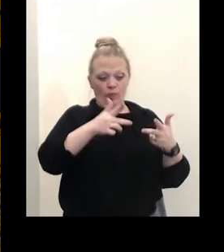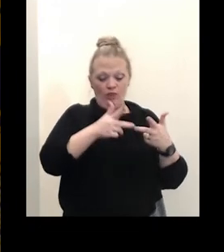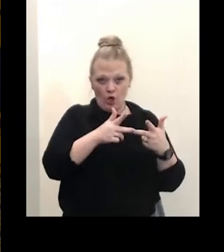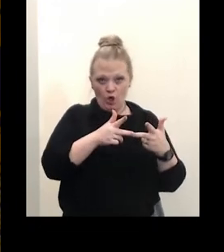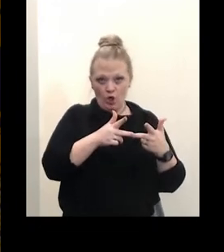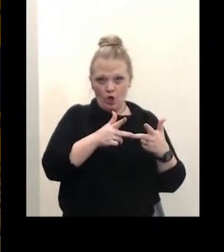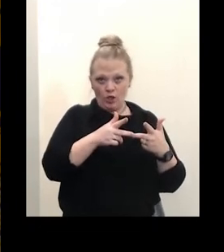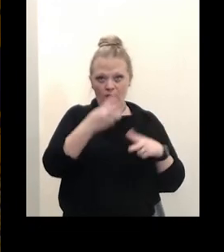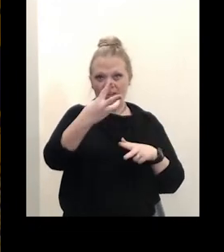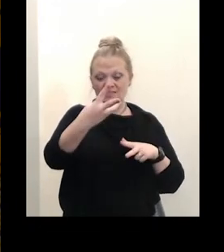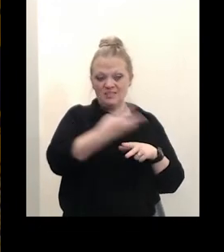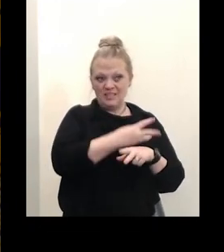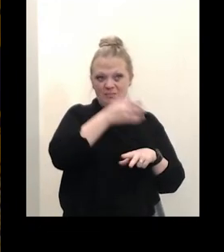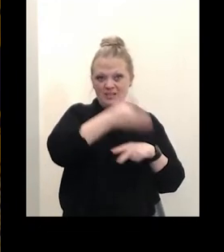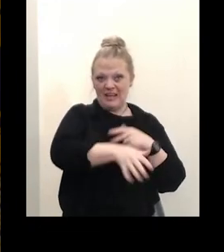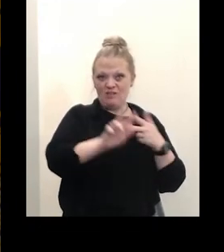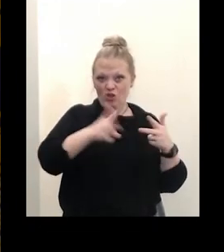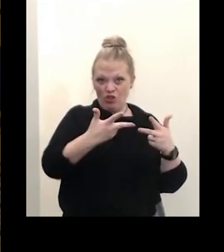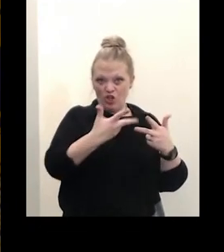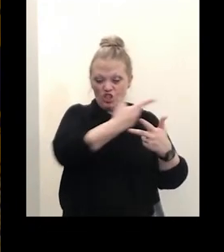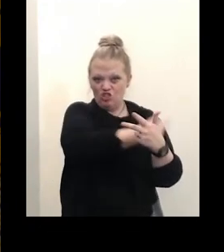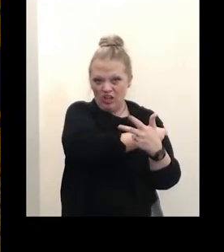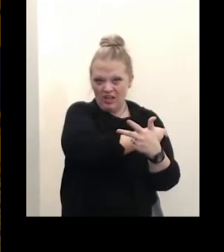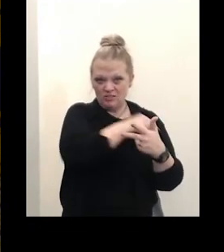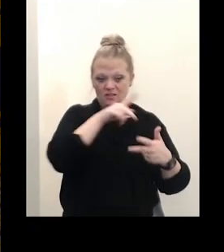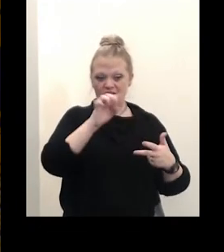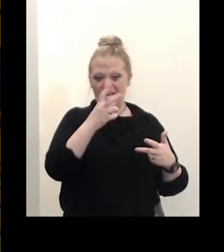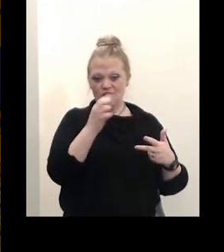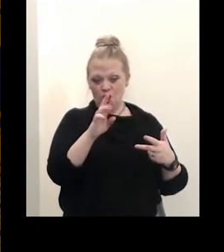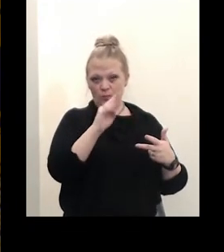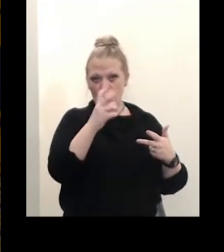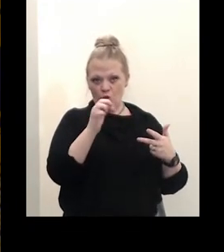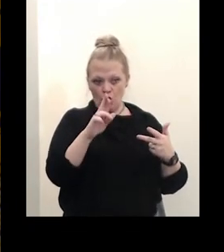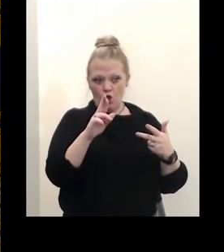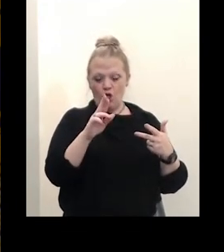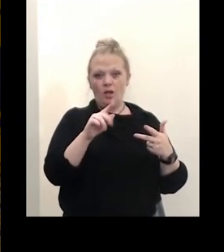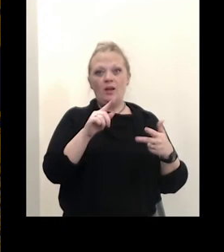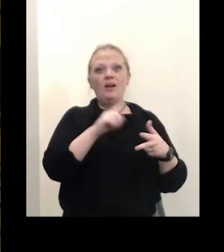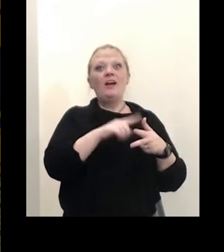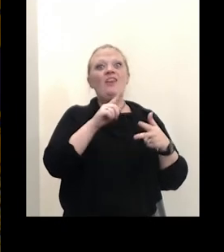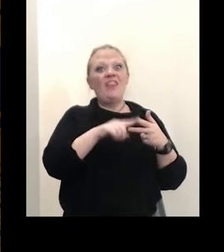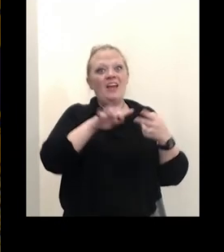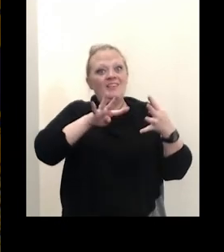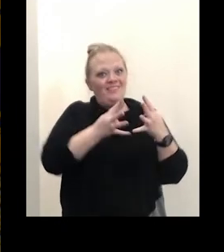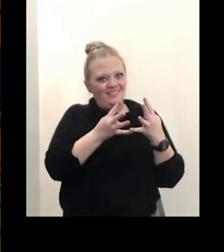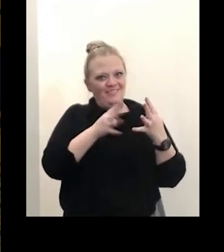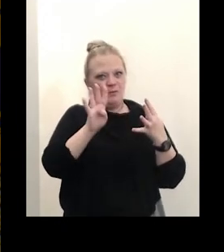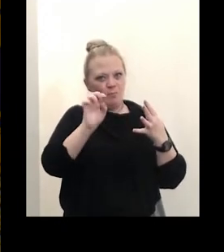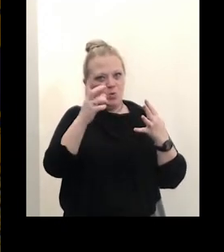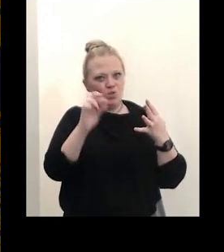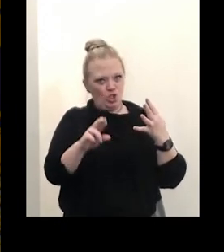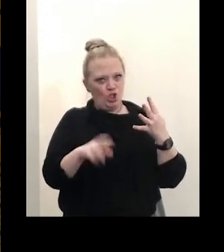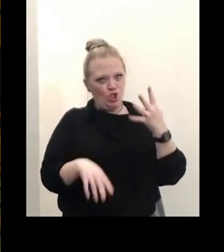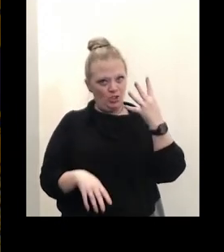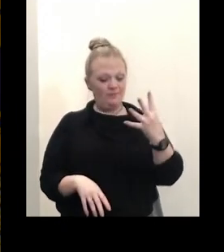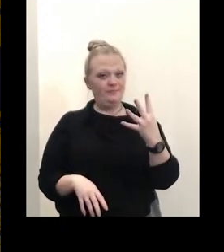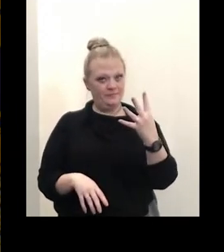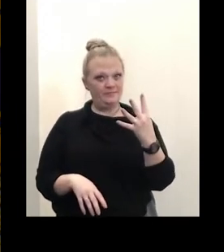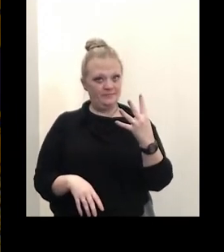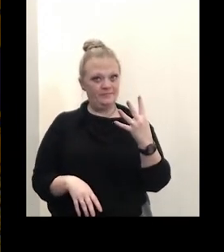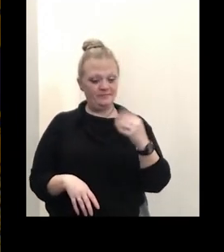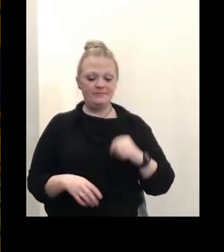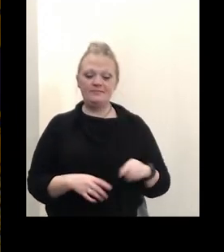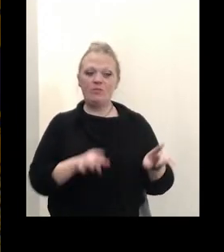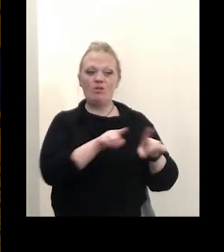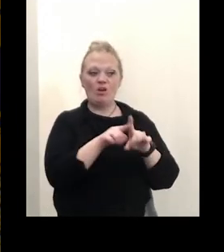months after their third dose of a pfizer moderna then they get their booster dose so they can get four doses total and then also the people